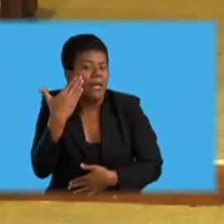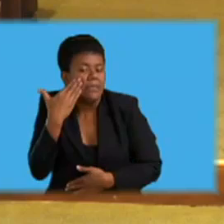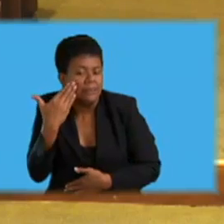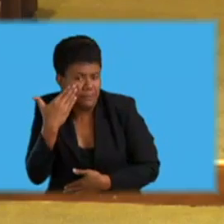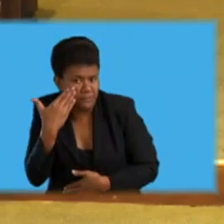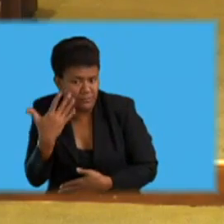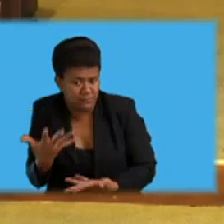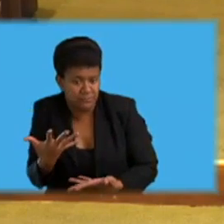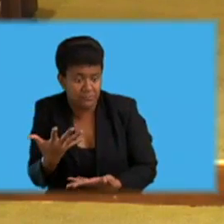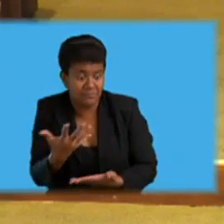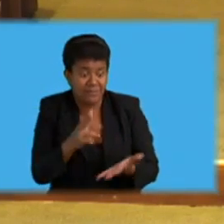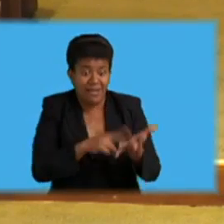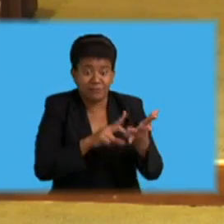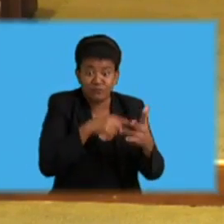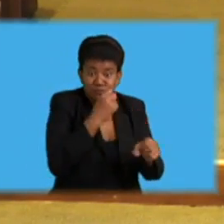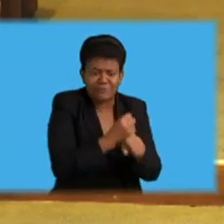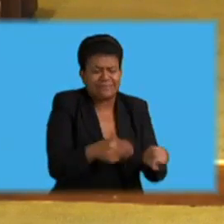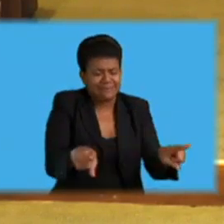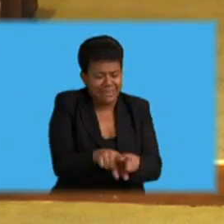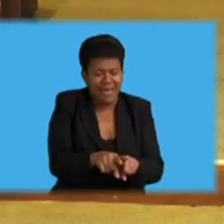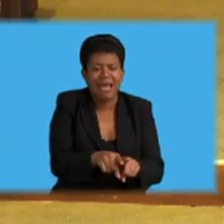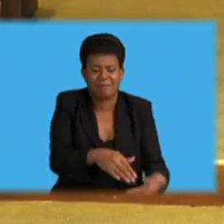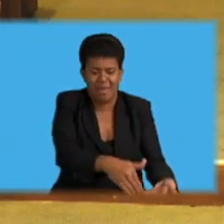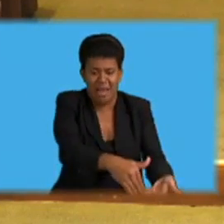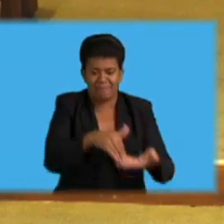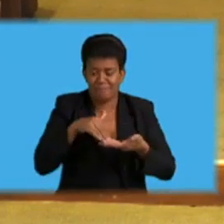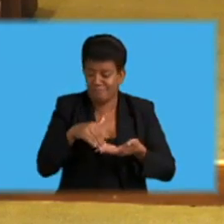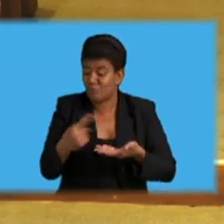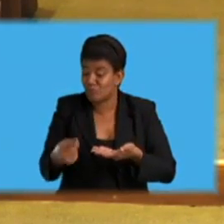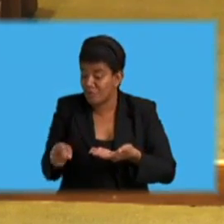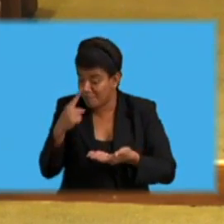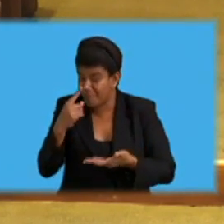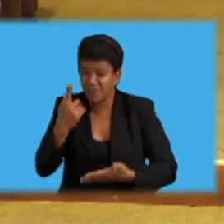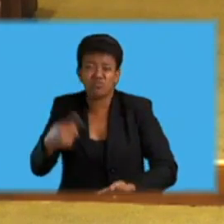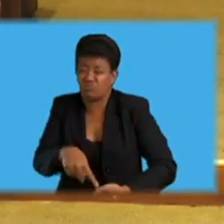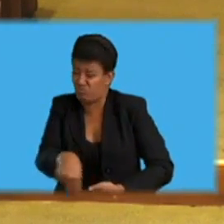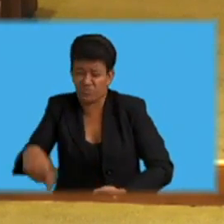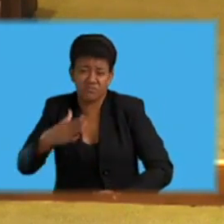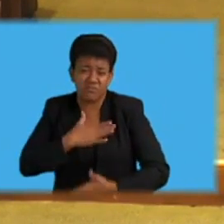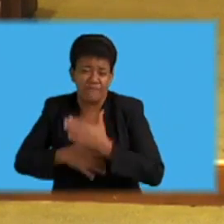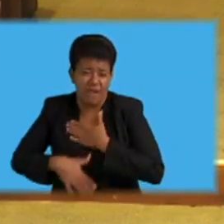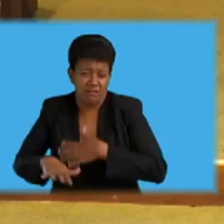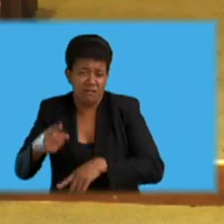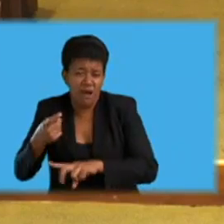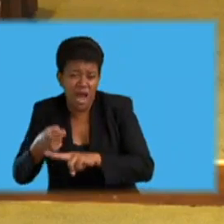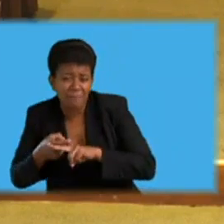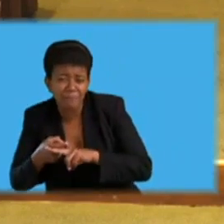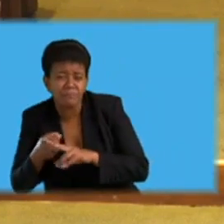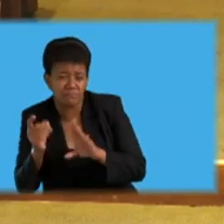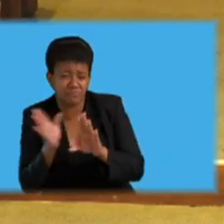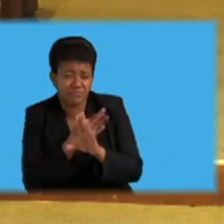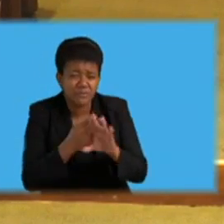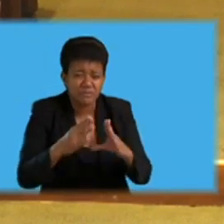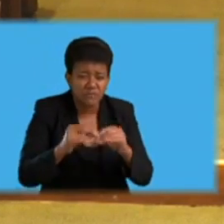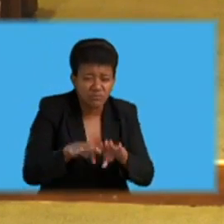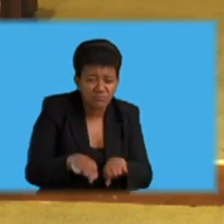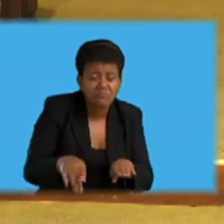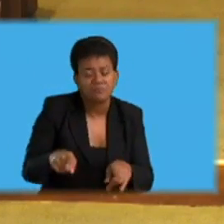helping the victims of sexual offenses, so that we can